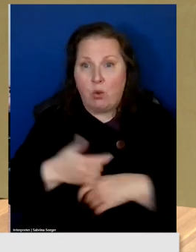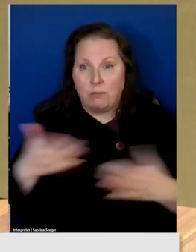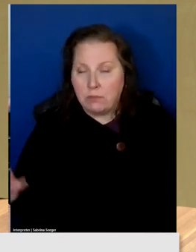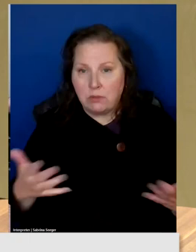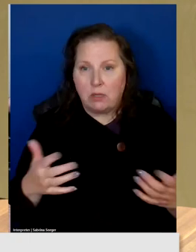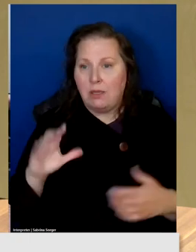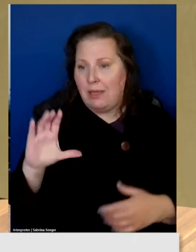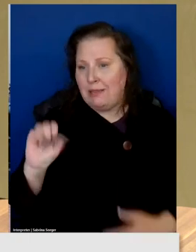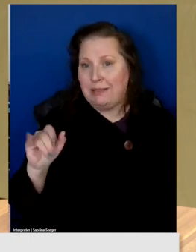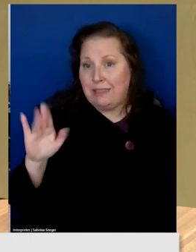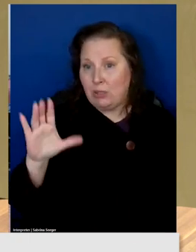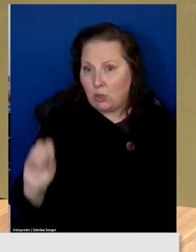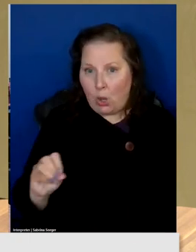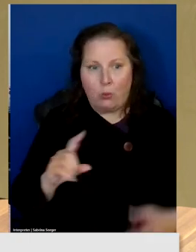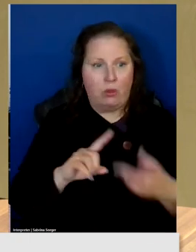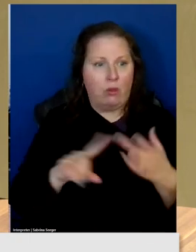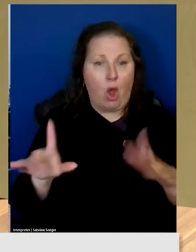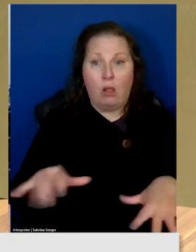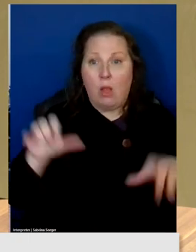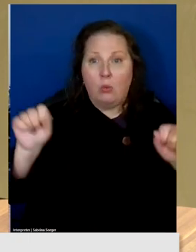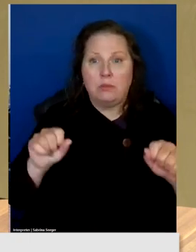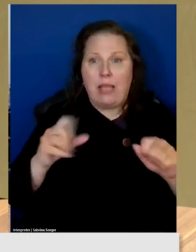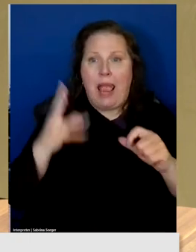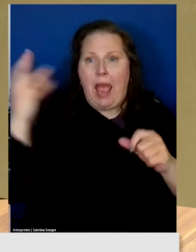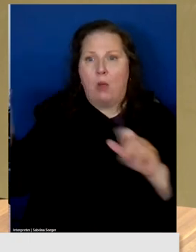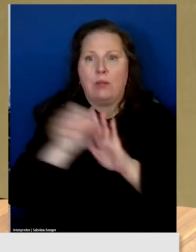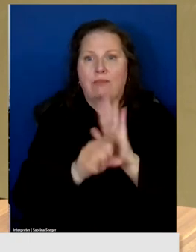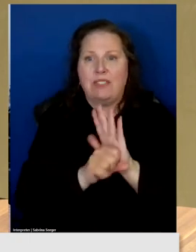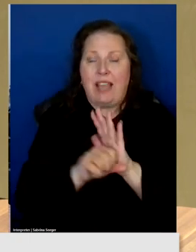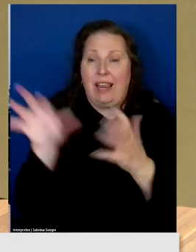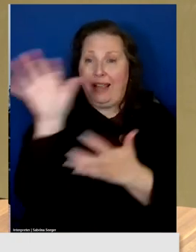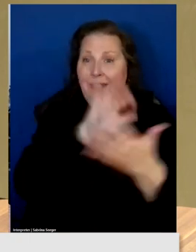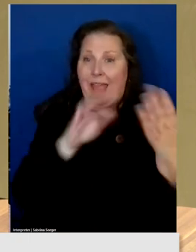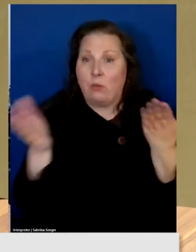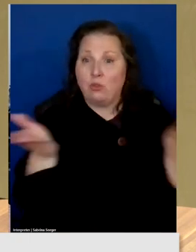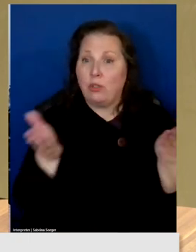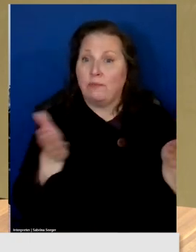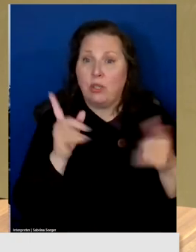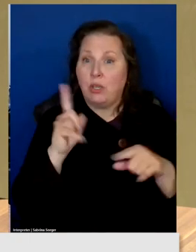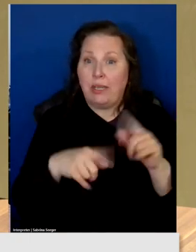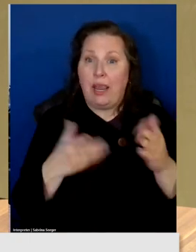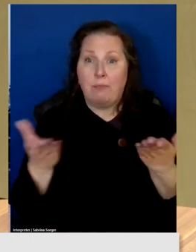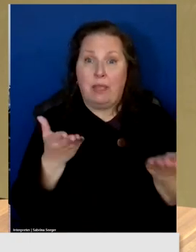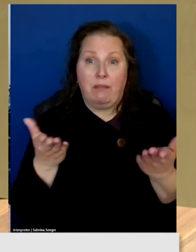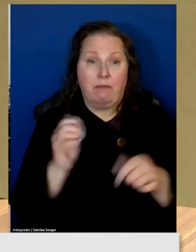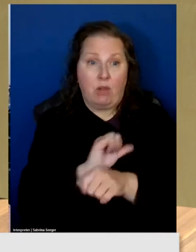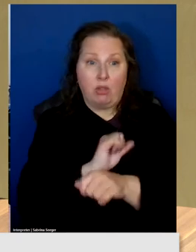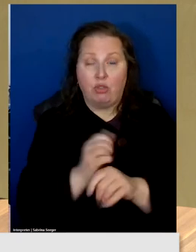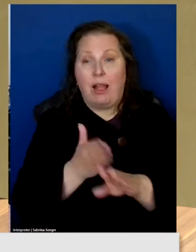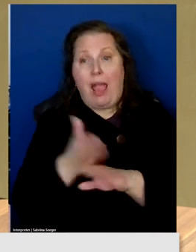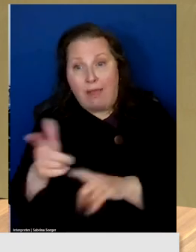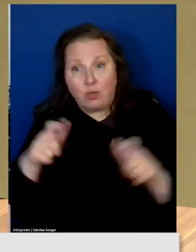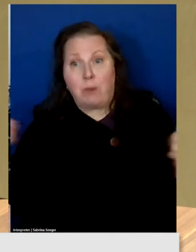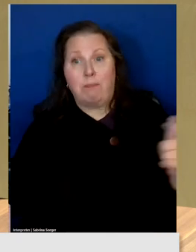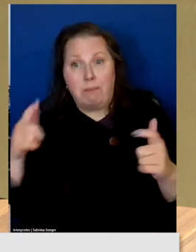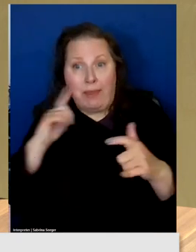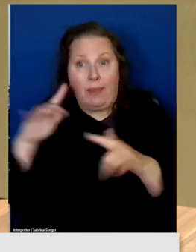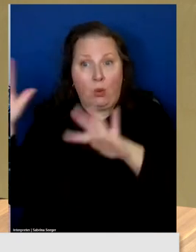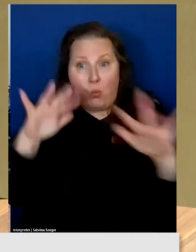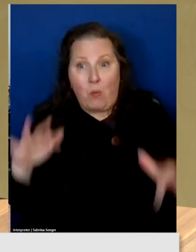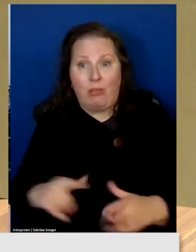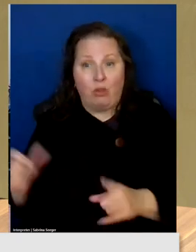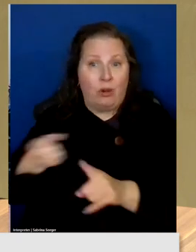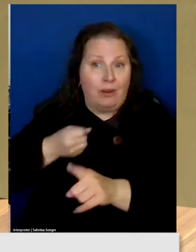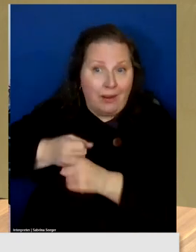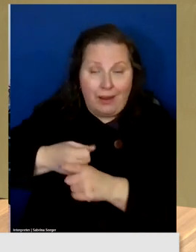Cisco video platforms are all hosted on out of state cloud servers that will not be functional after a big storm. And a lot of backhaul is taken